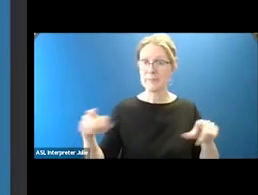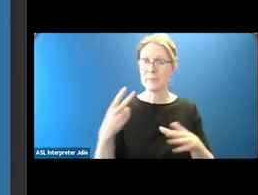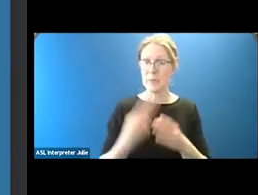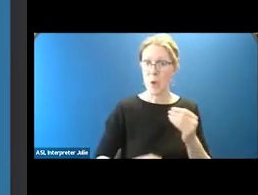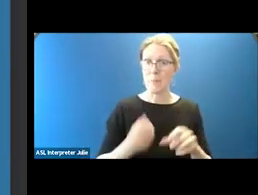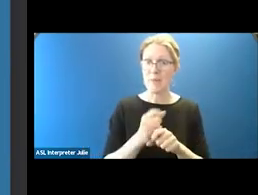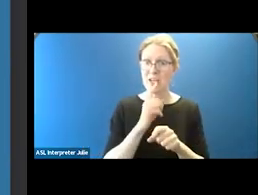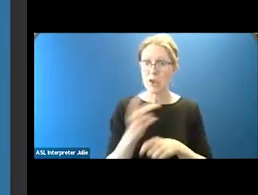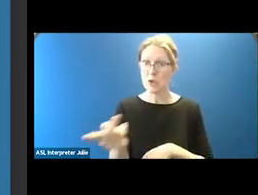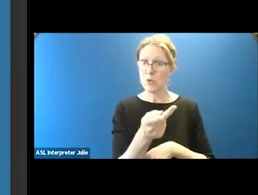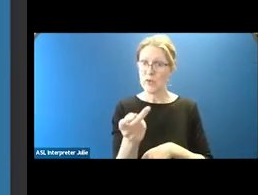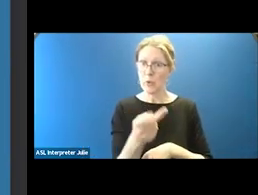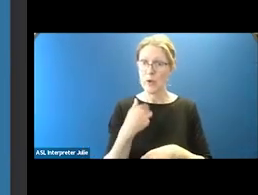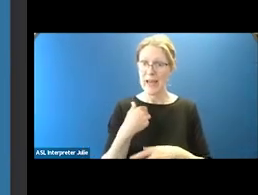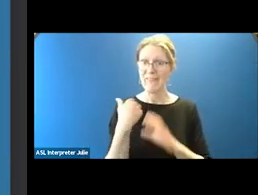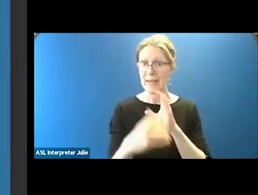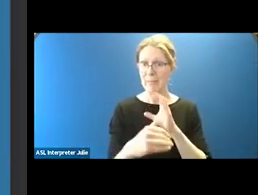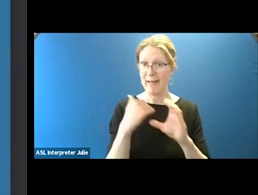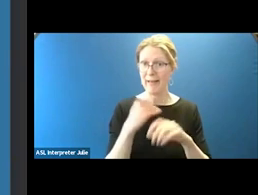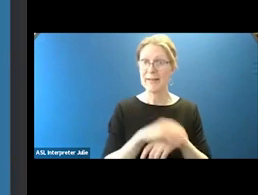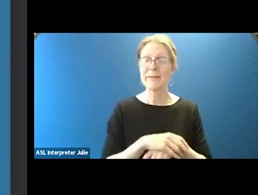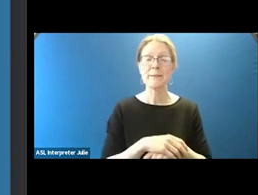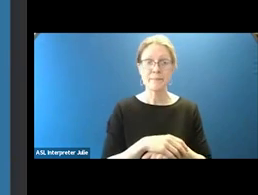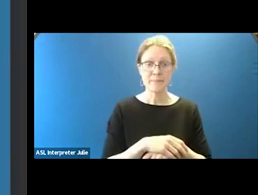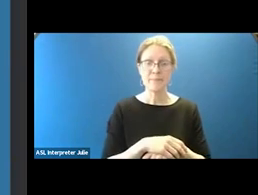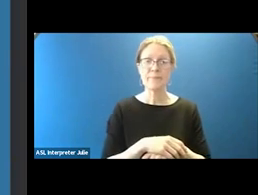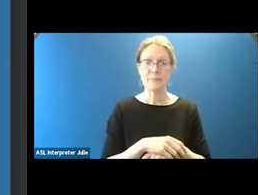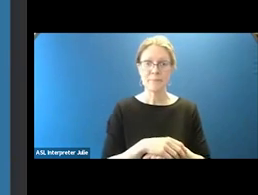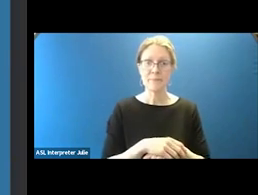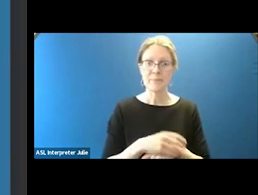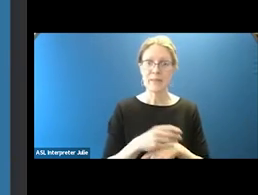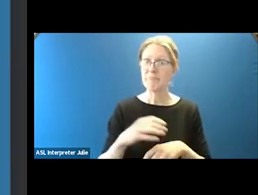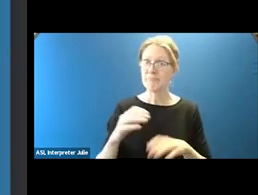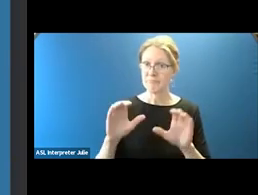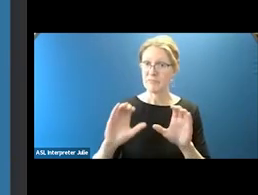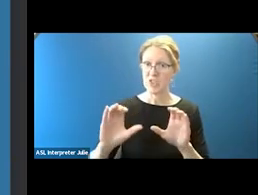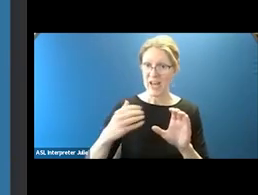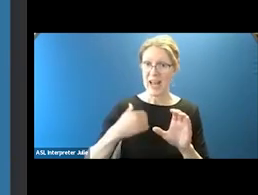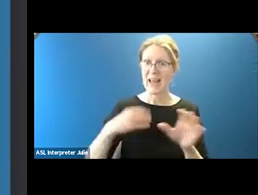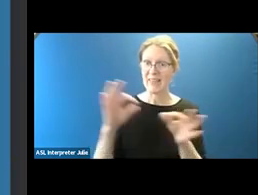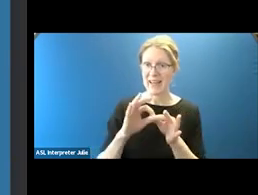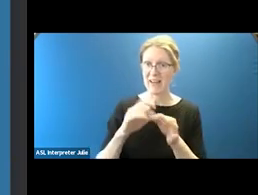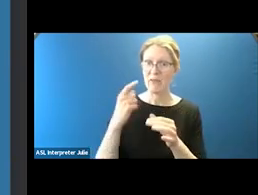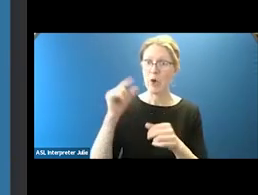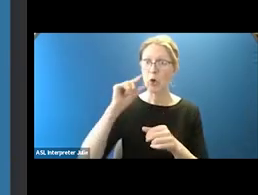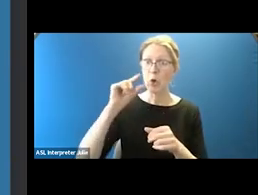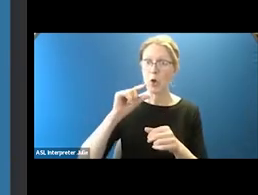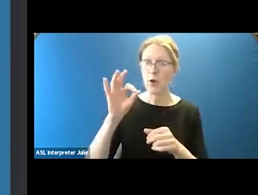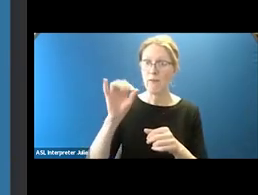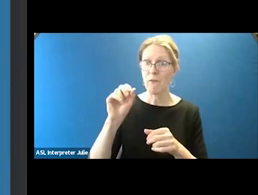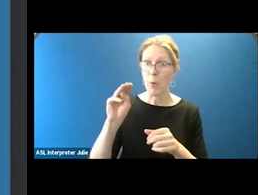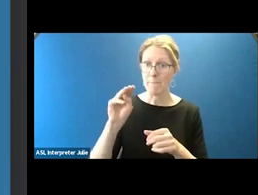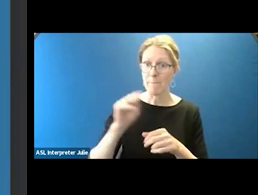each other's email. The link for the Google form was just dropped in to the chat. And we encourage you to